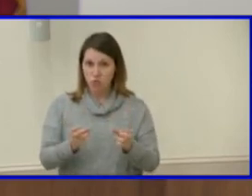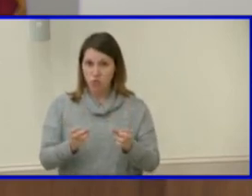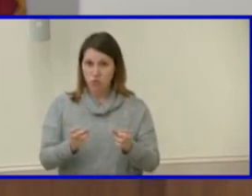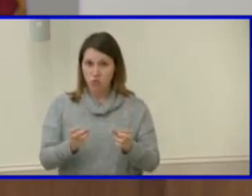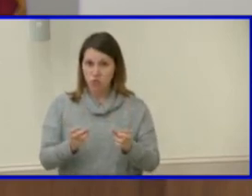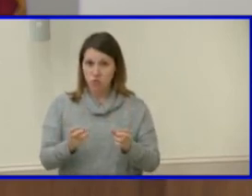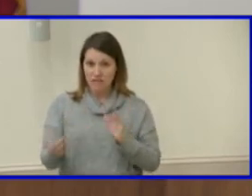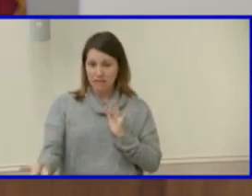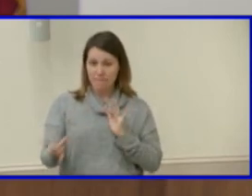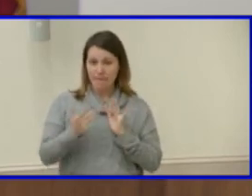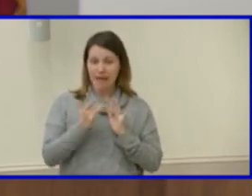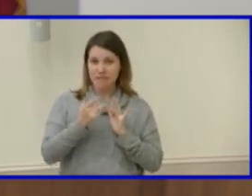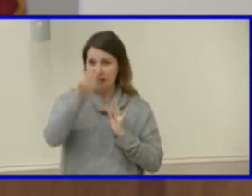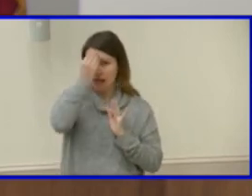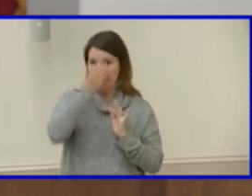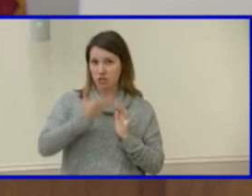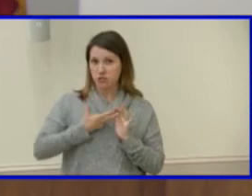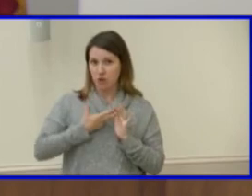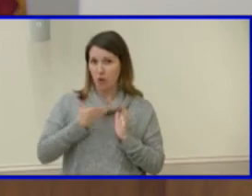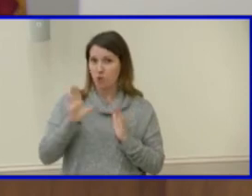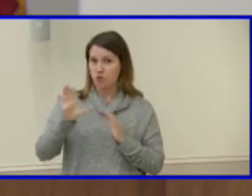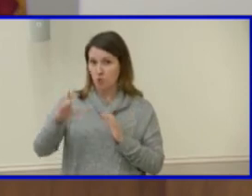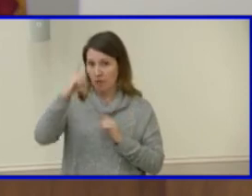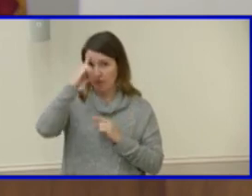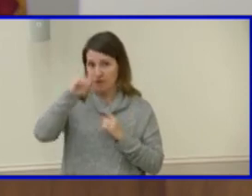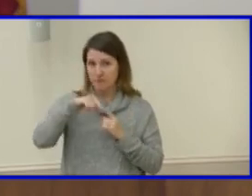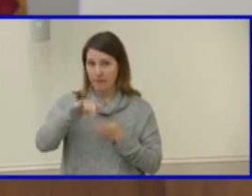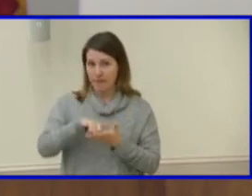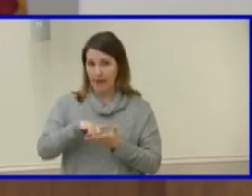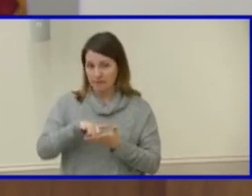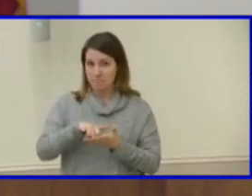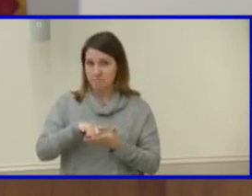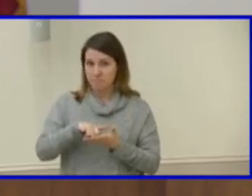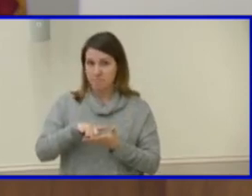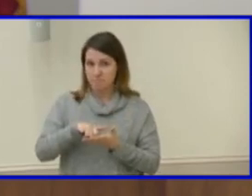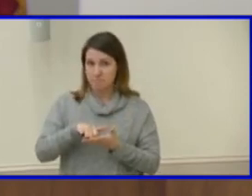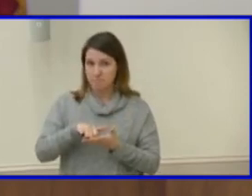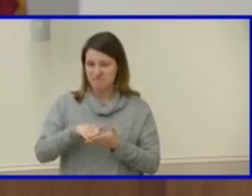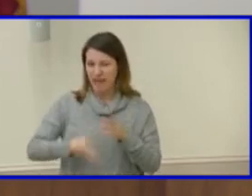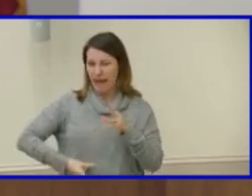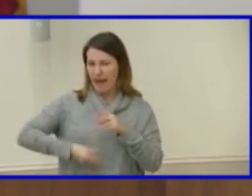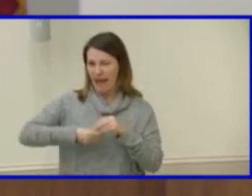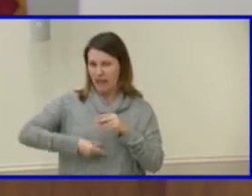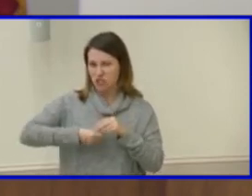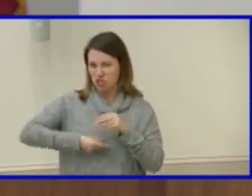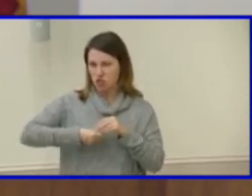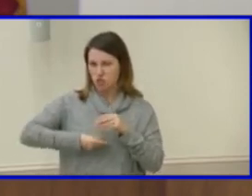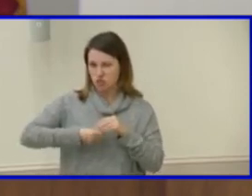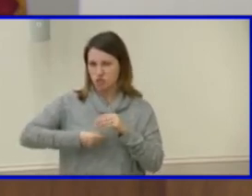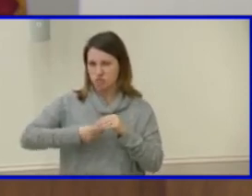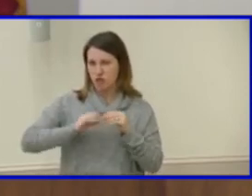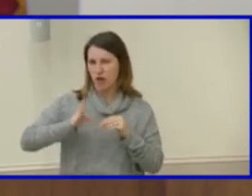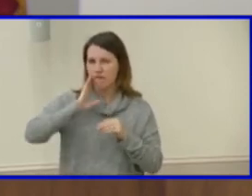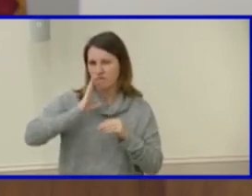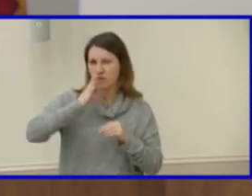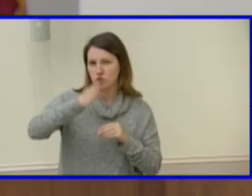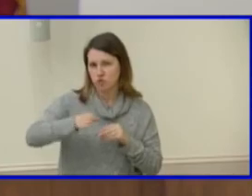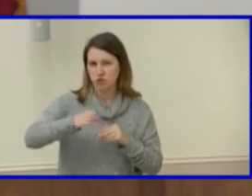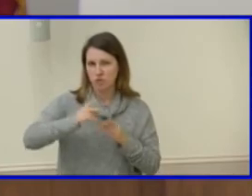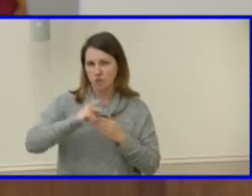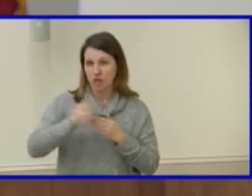back to me and let me know um what your thoughts are okay as an add to as an add to future projects